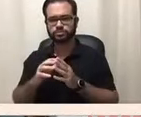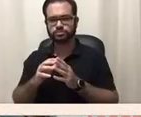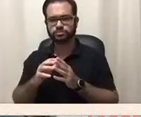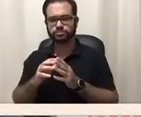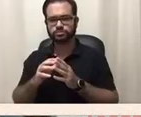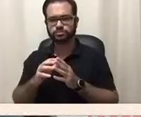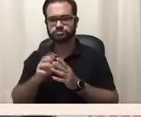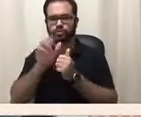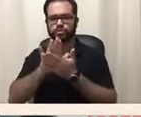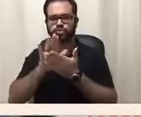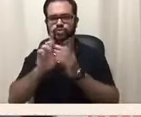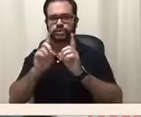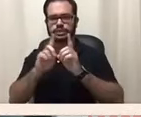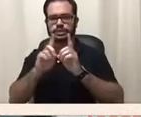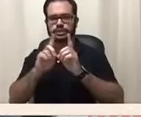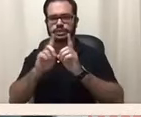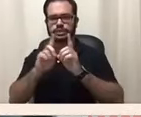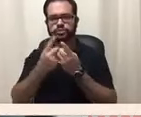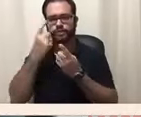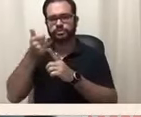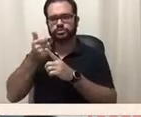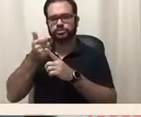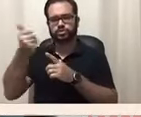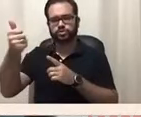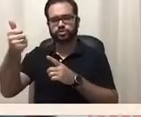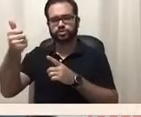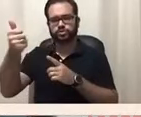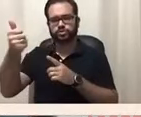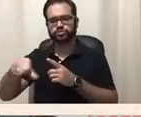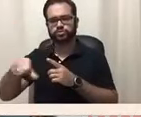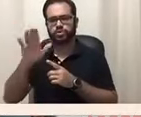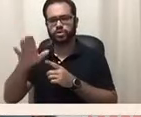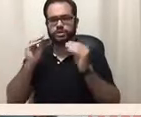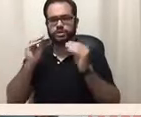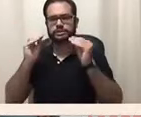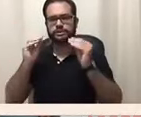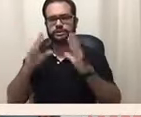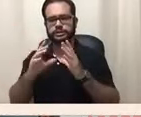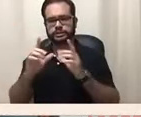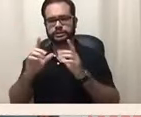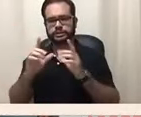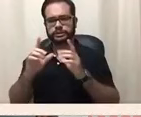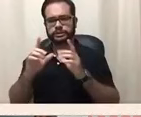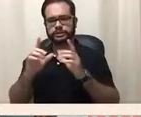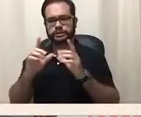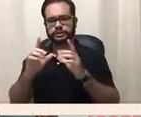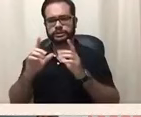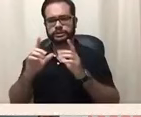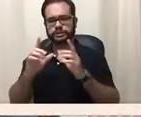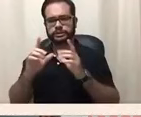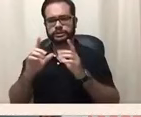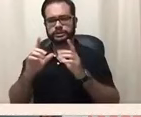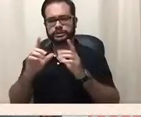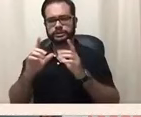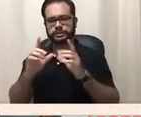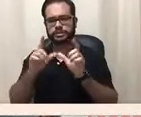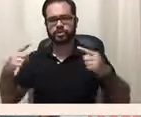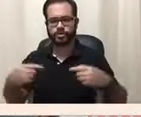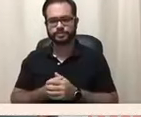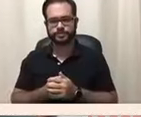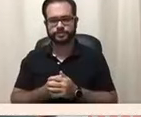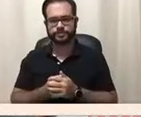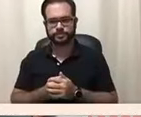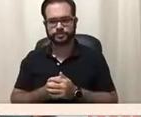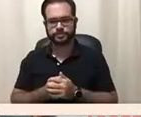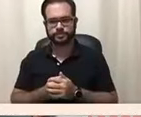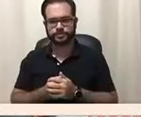due to her wheelchair her being considered a firearm being